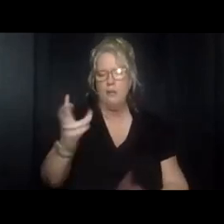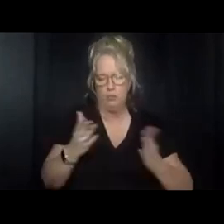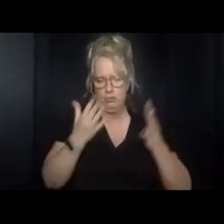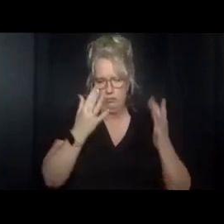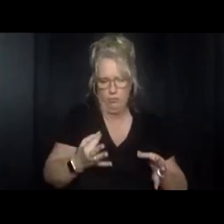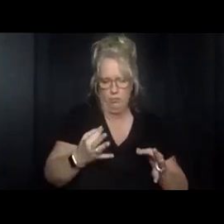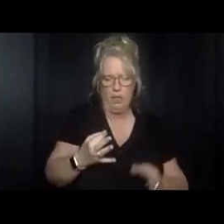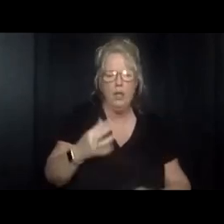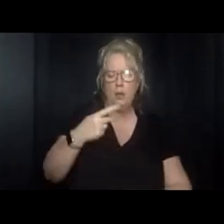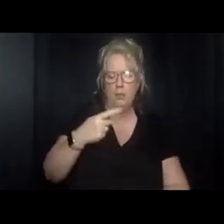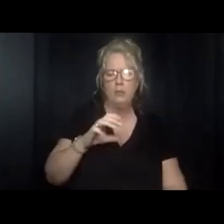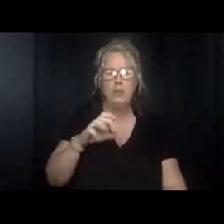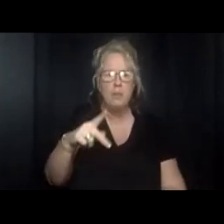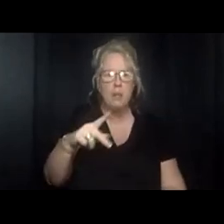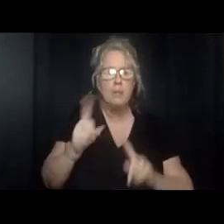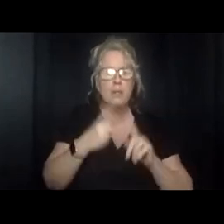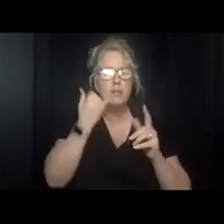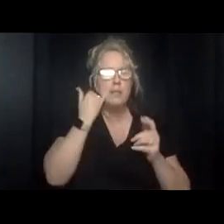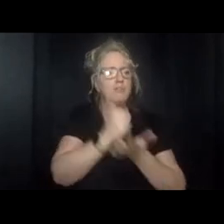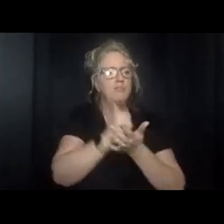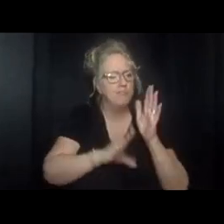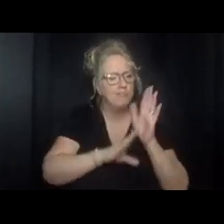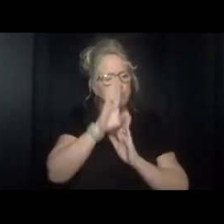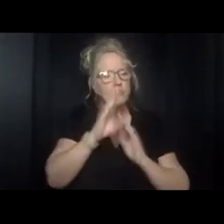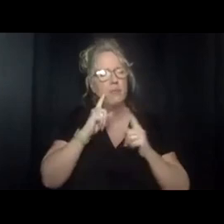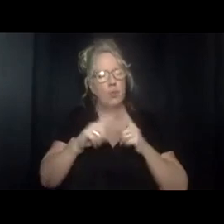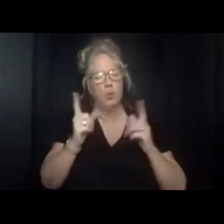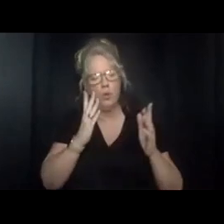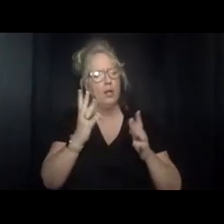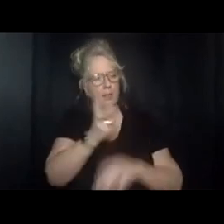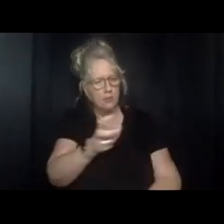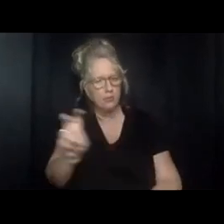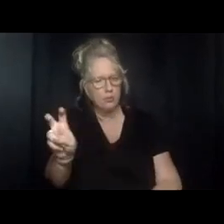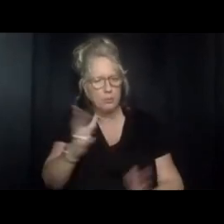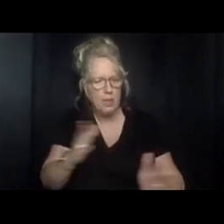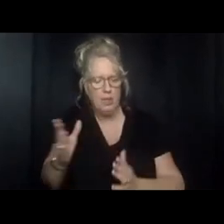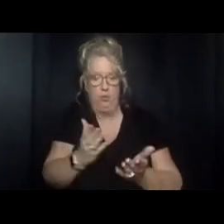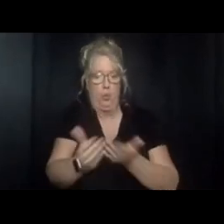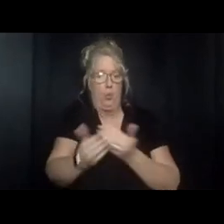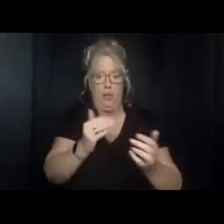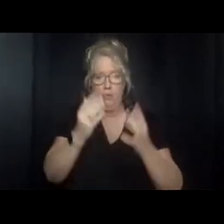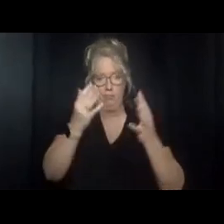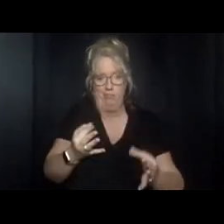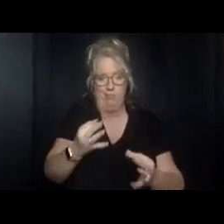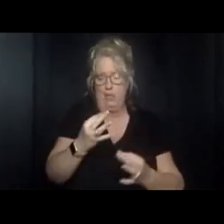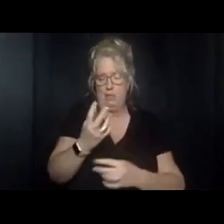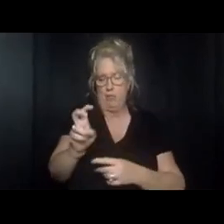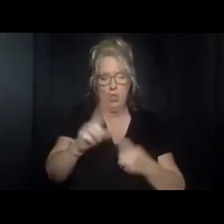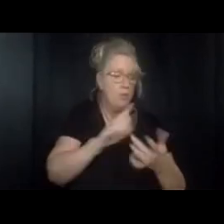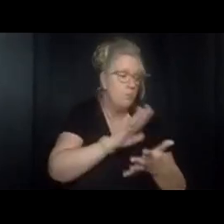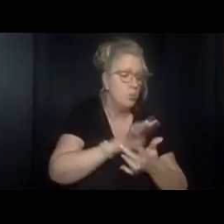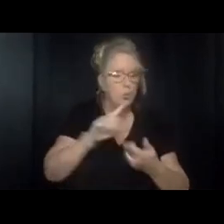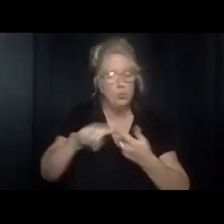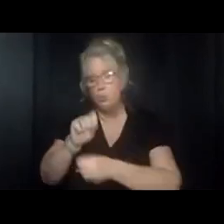person-centered plan can be very useful to developing a transition plan and whatever that transition may be school to